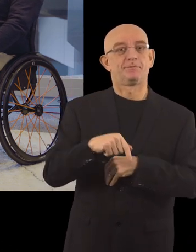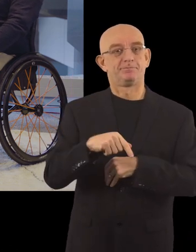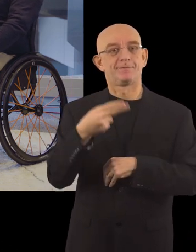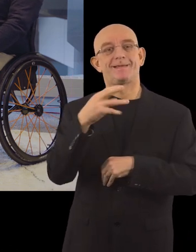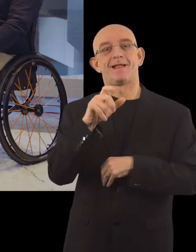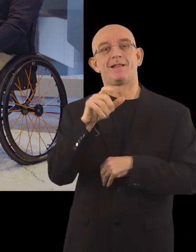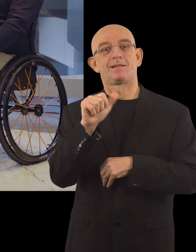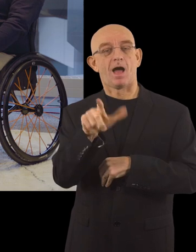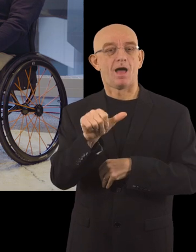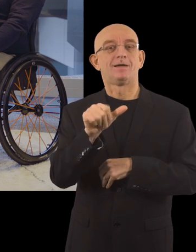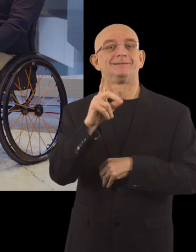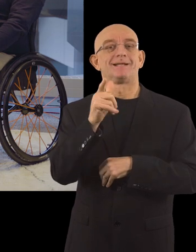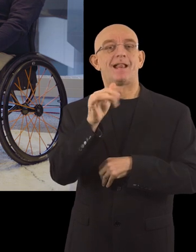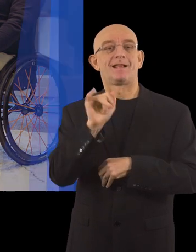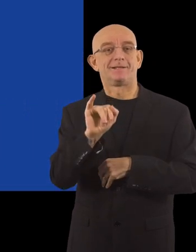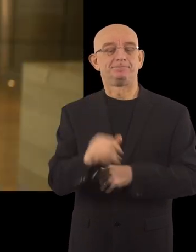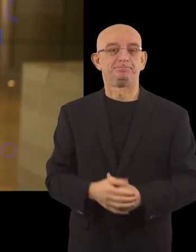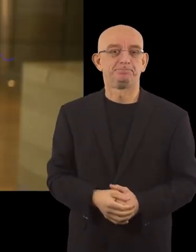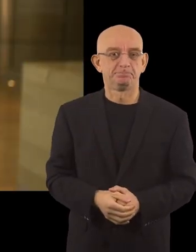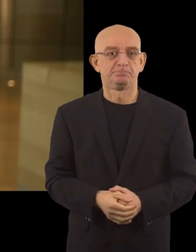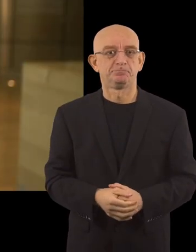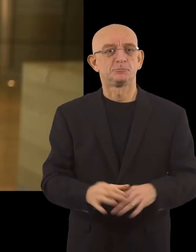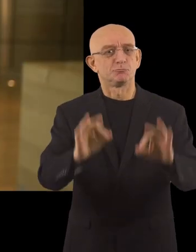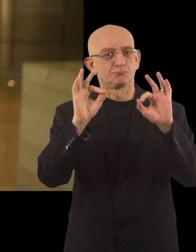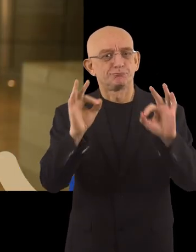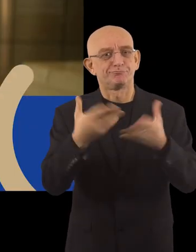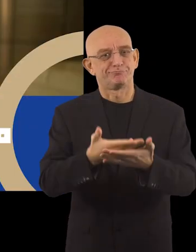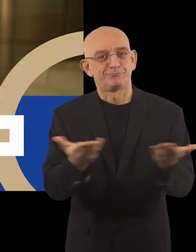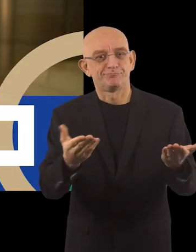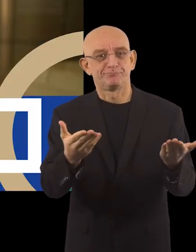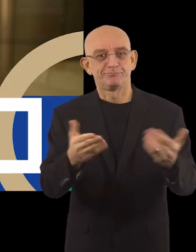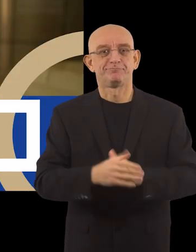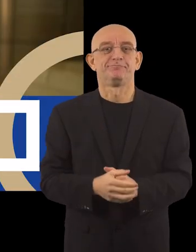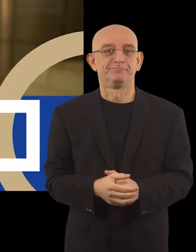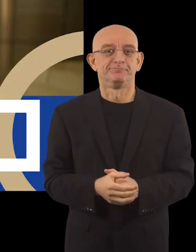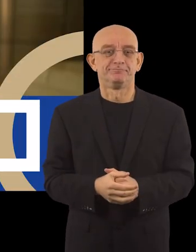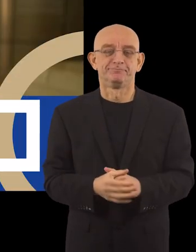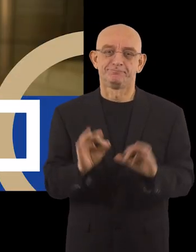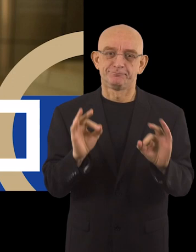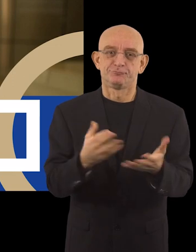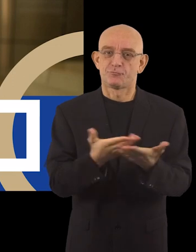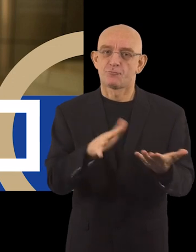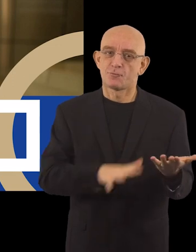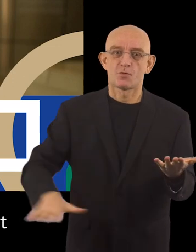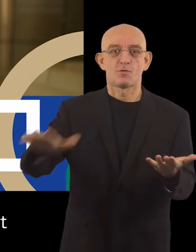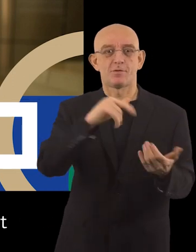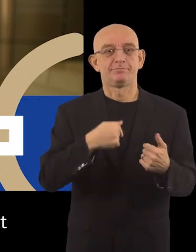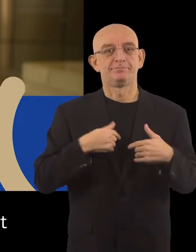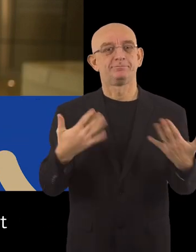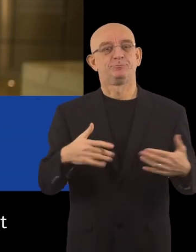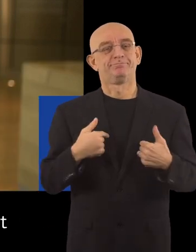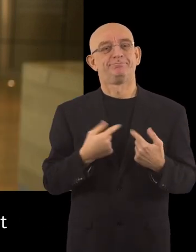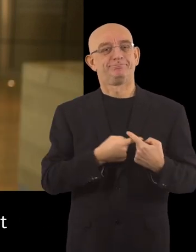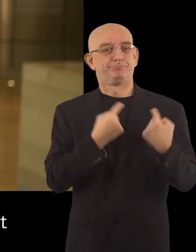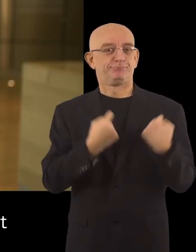European Commissioner of Equality, Ms. Helena Daly. Good afternoon, Rogier and Niek. Good afternoon, everyone. I am